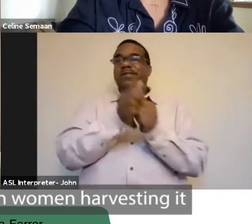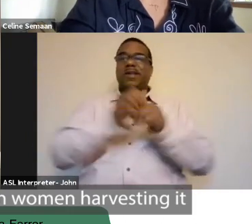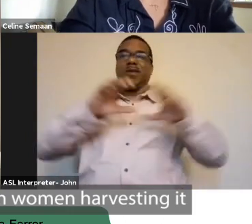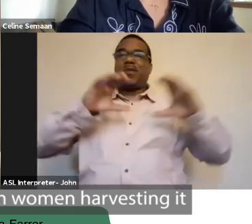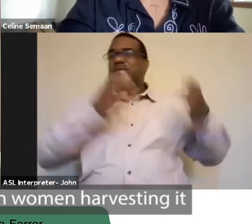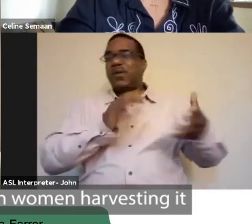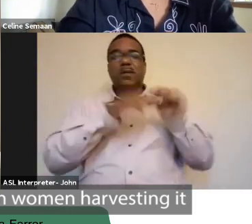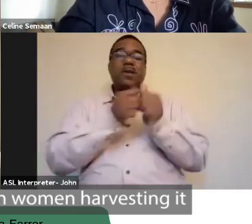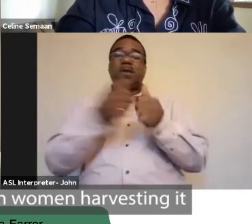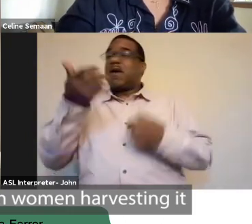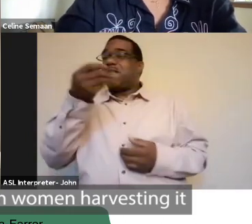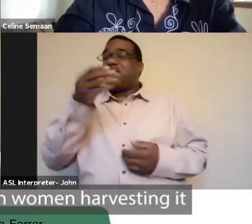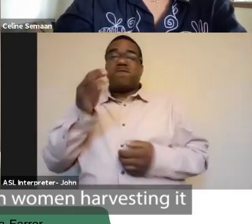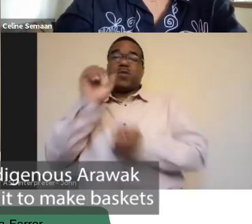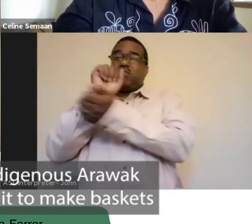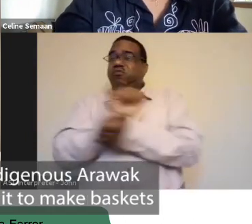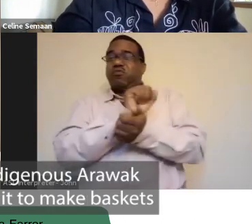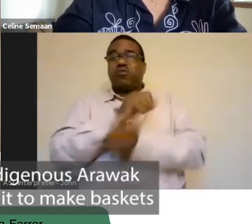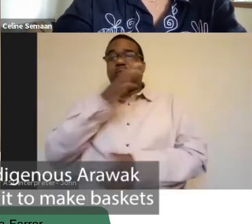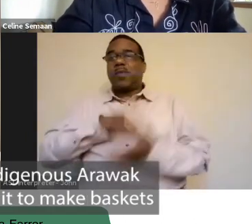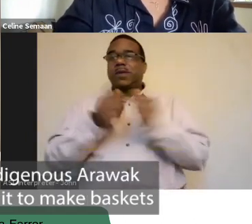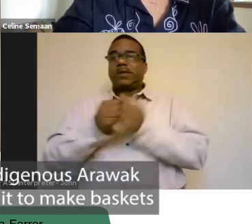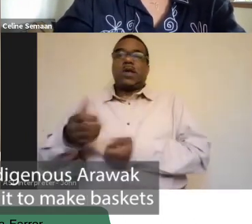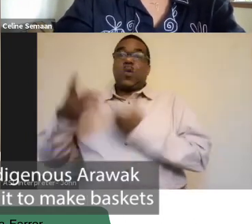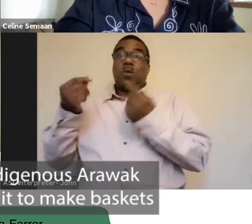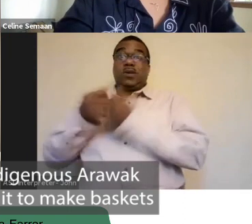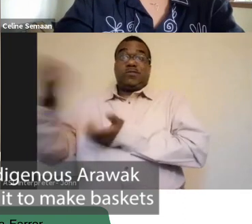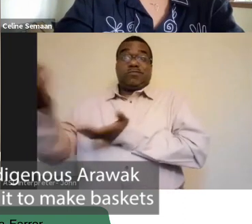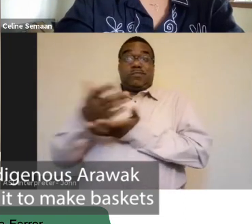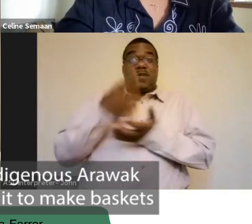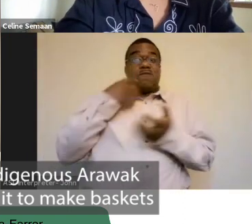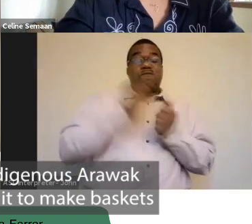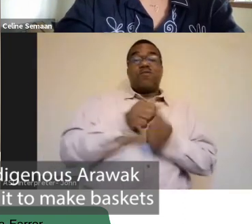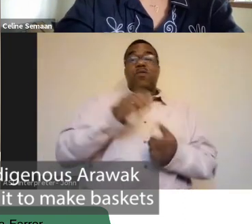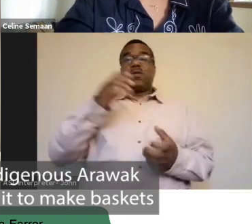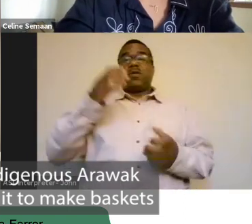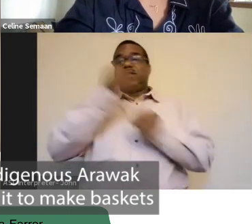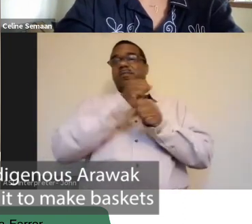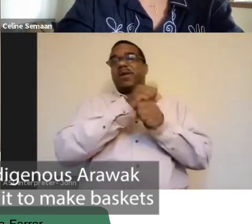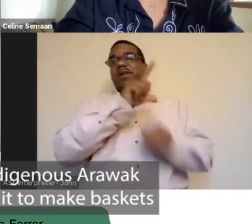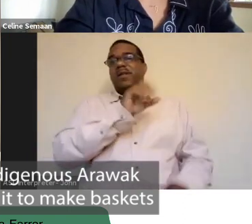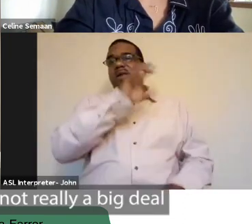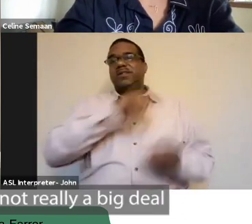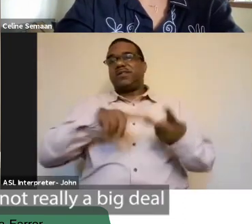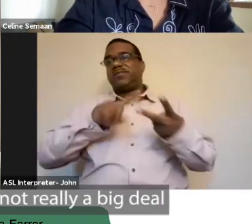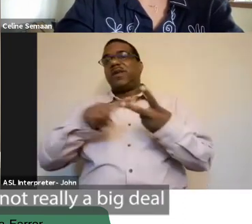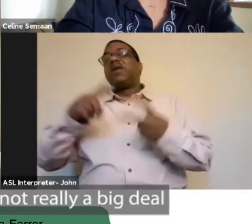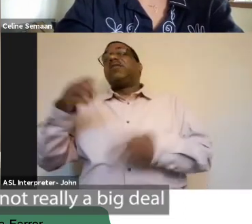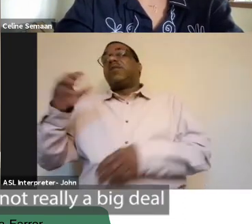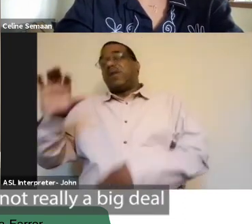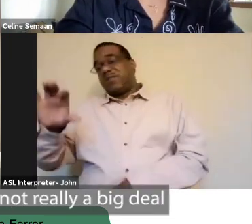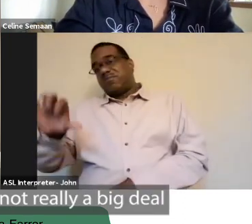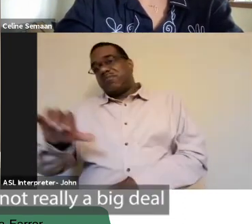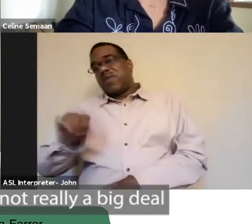enslaved African women harvesting it for some lace, indigenous Arawak and Tainos using it to make baskets and other